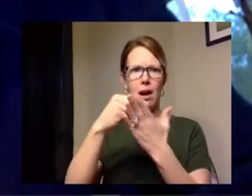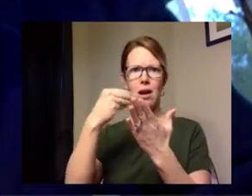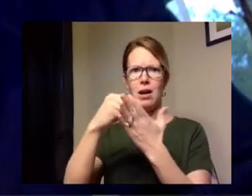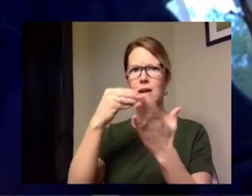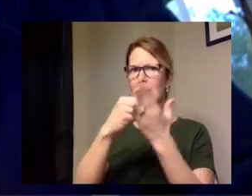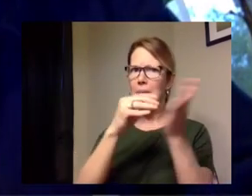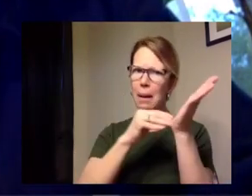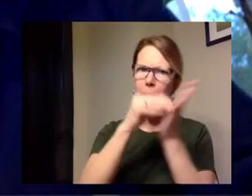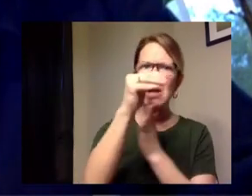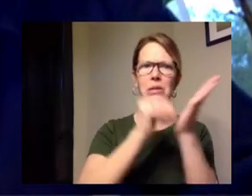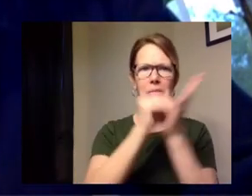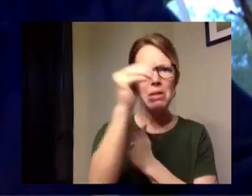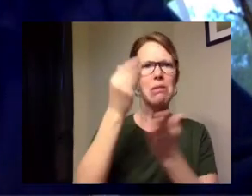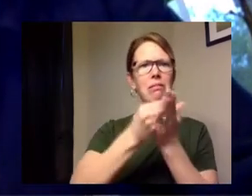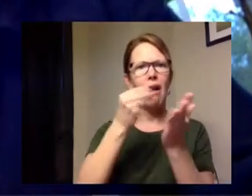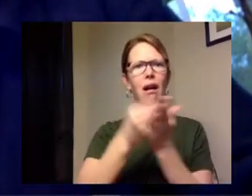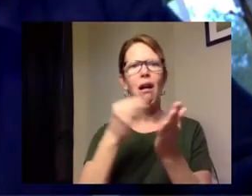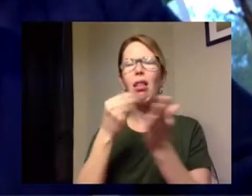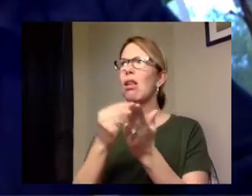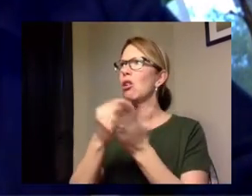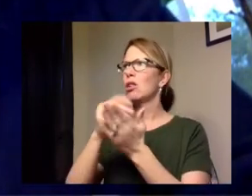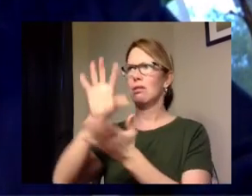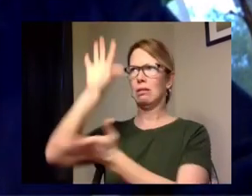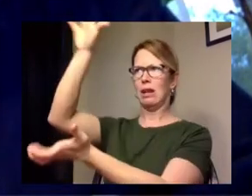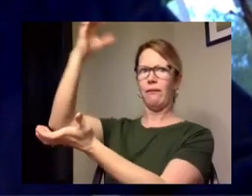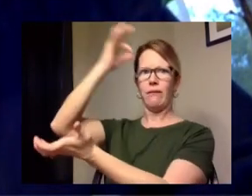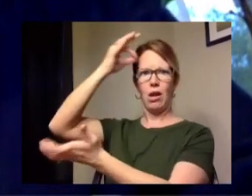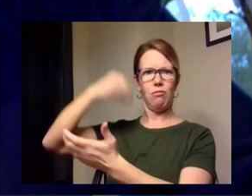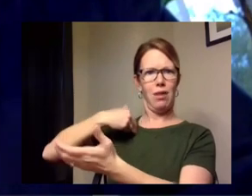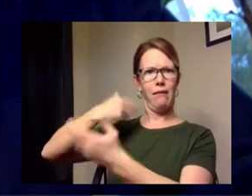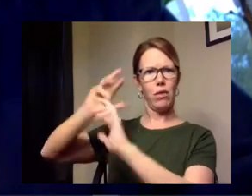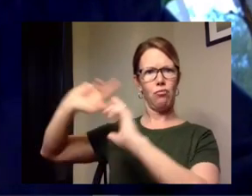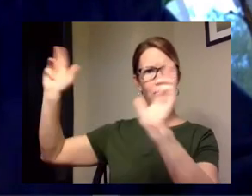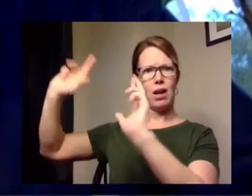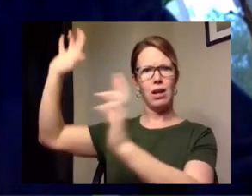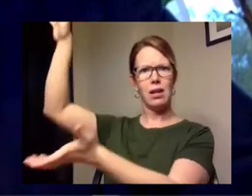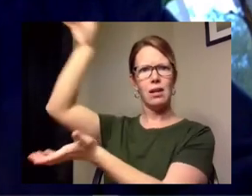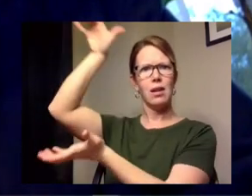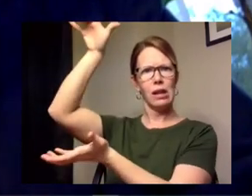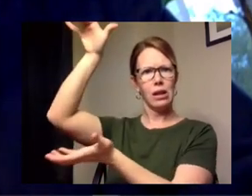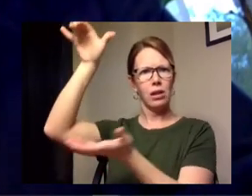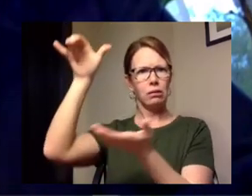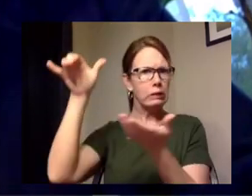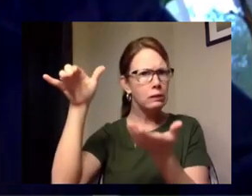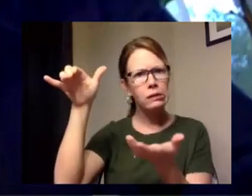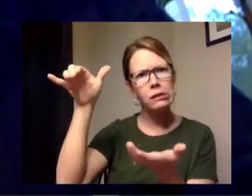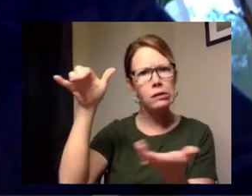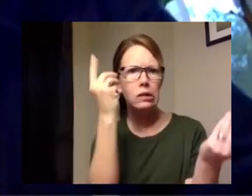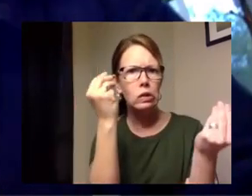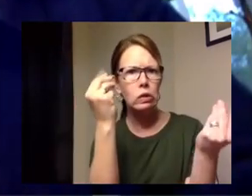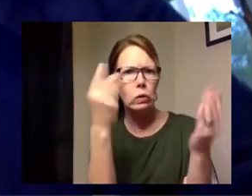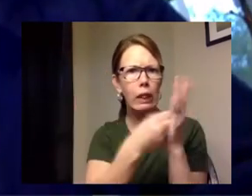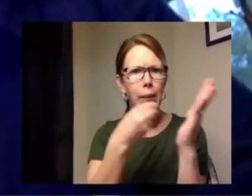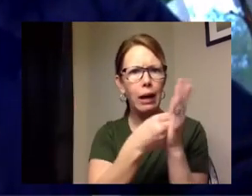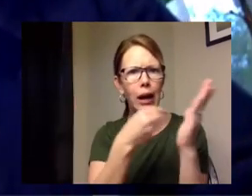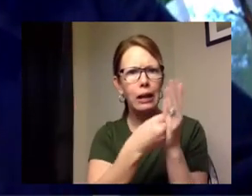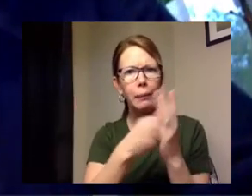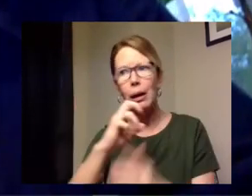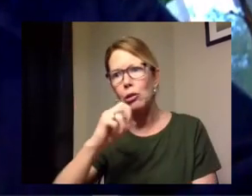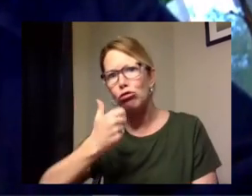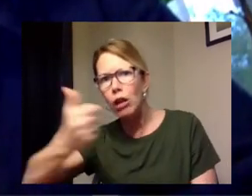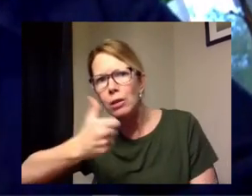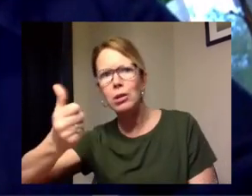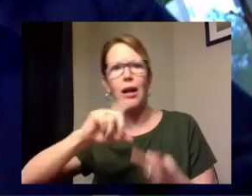our local communities for schools roads and other public services it also helps the community prepare to meet transportation